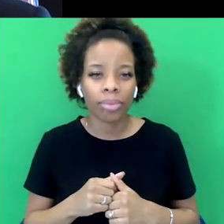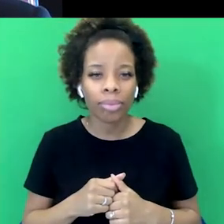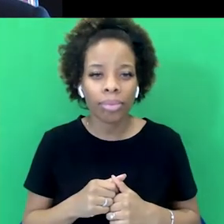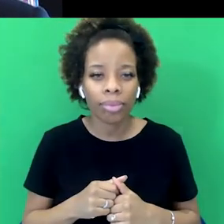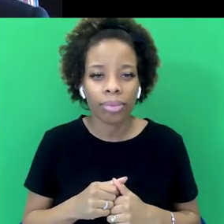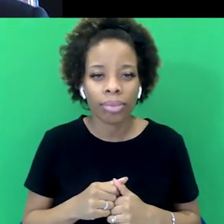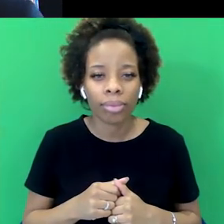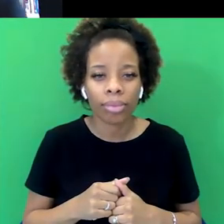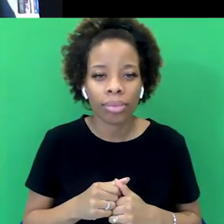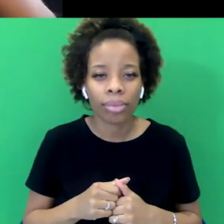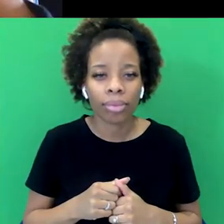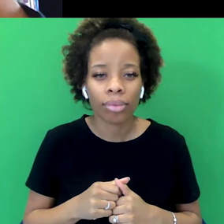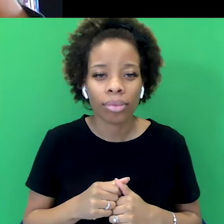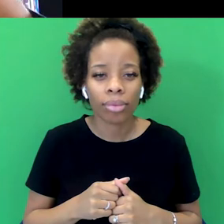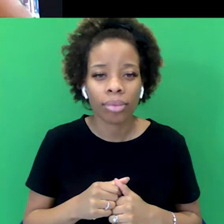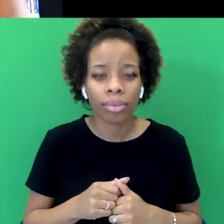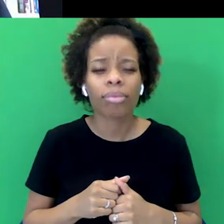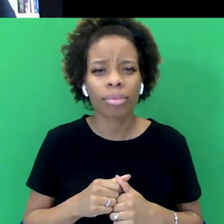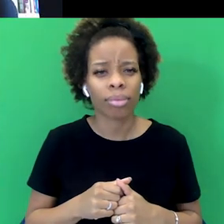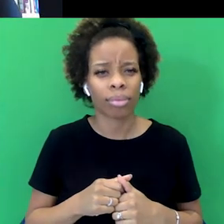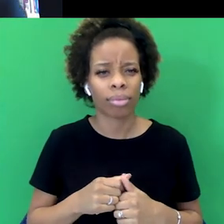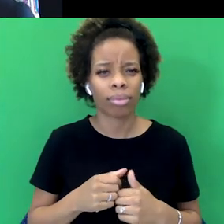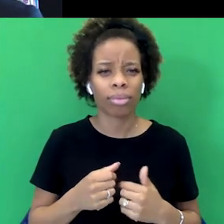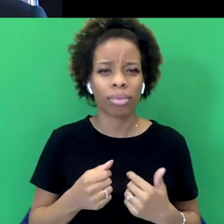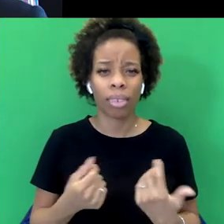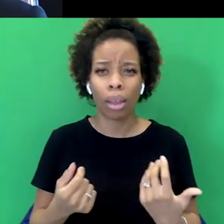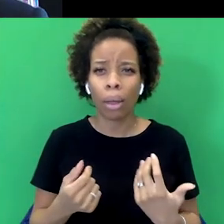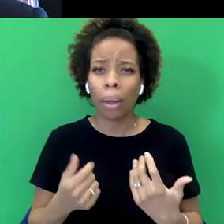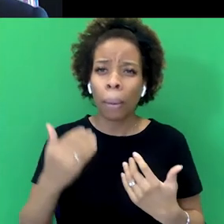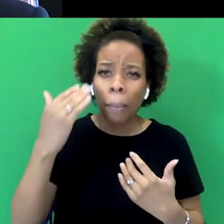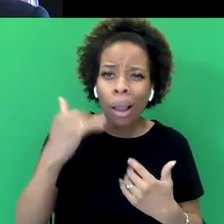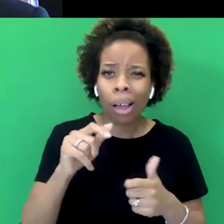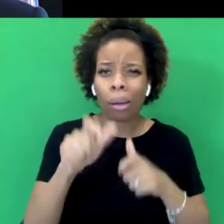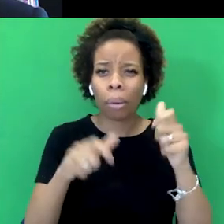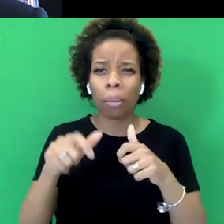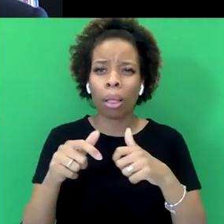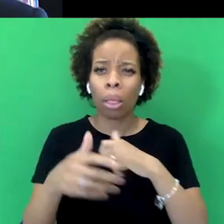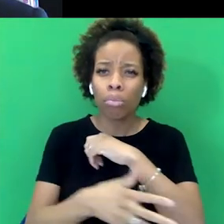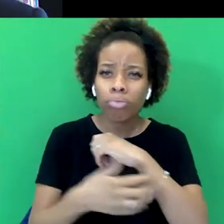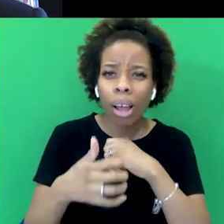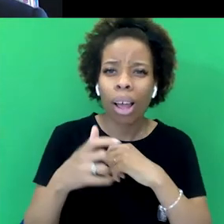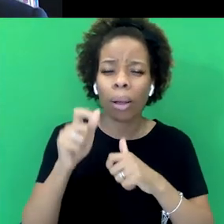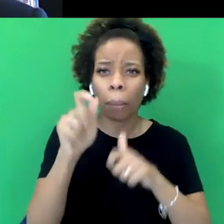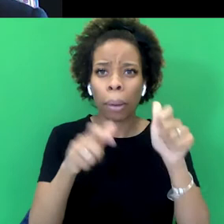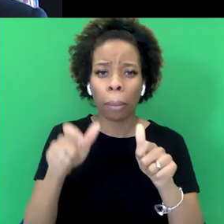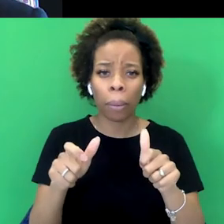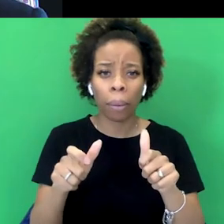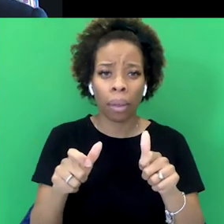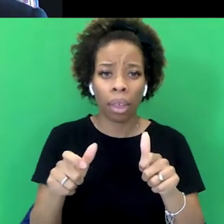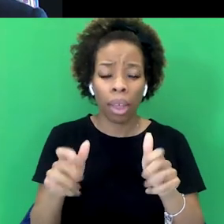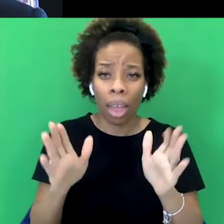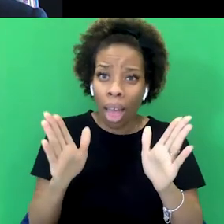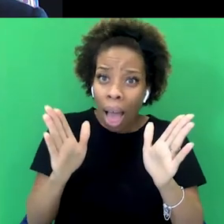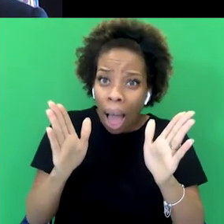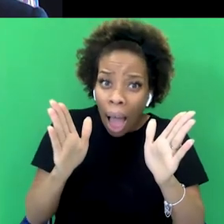exactly. And so this, this idea that sort of brown and black people have to line up 100% on in